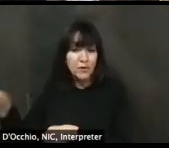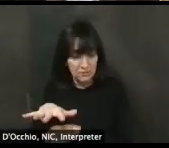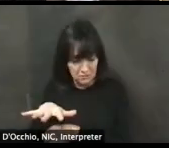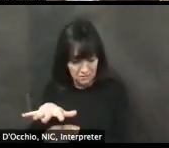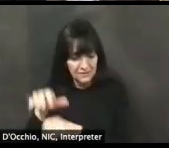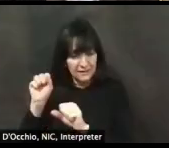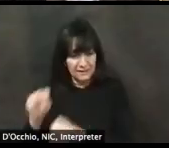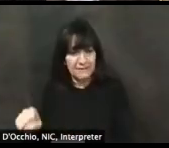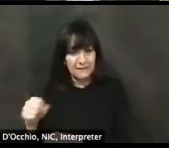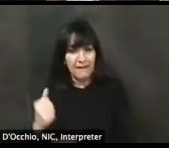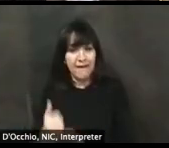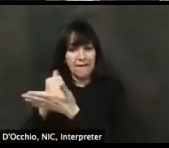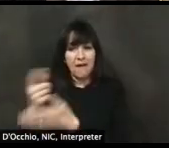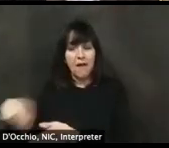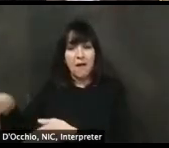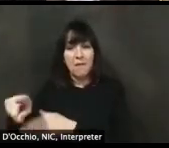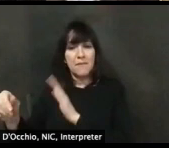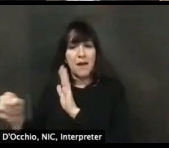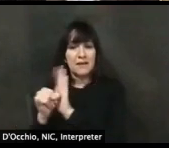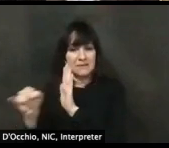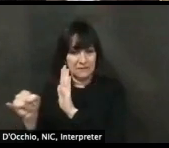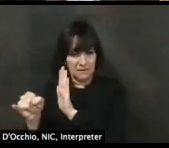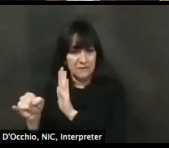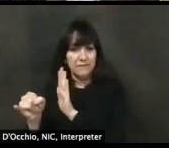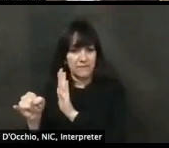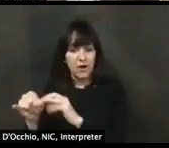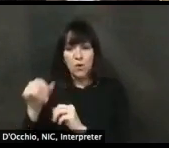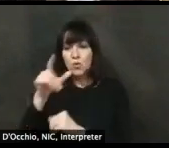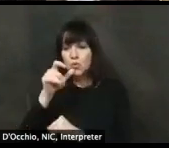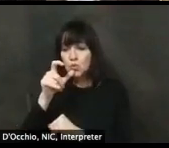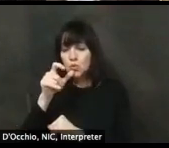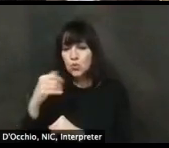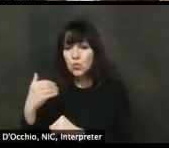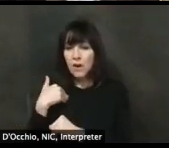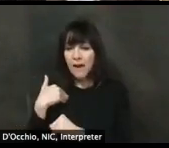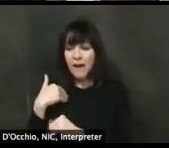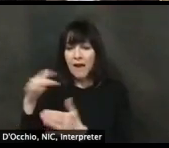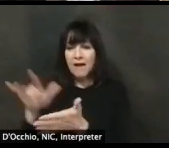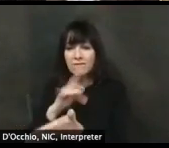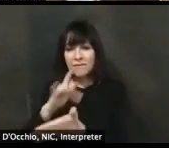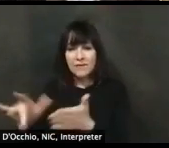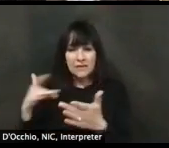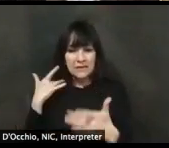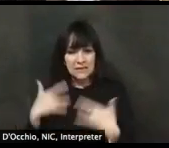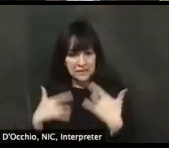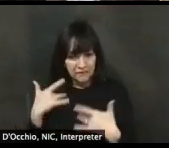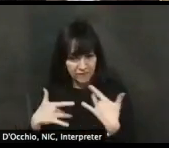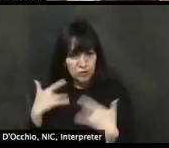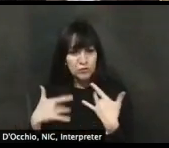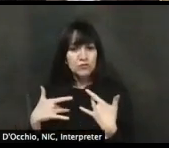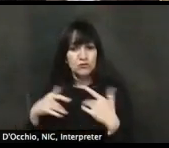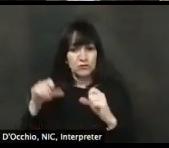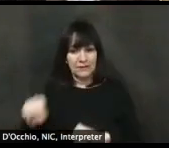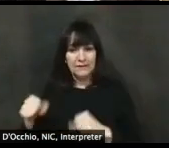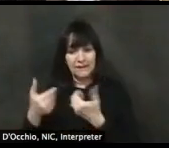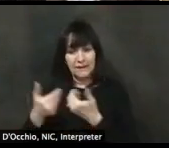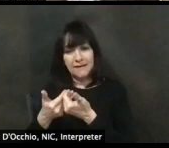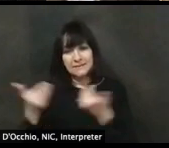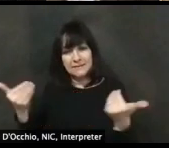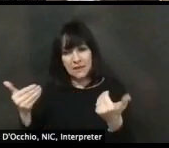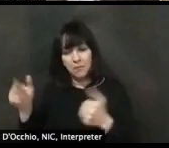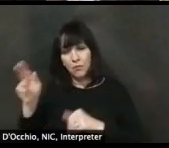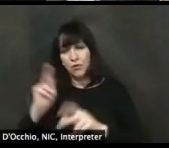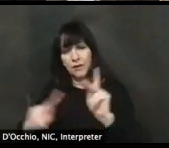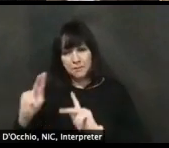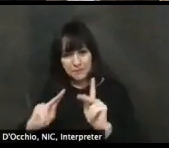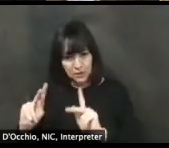them identify who has the infection and who doesn't so that, you know, we can separate people depending on